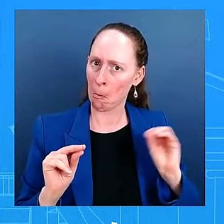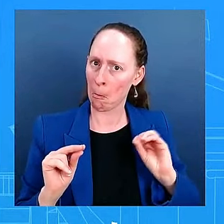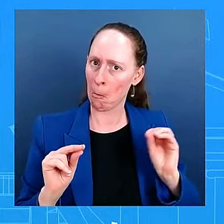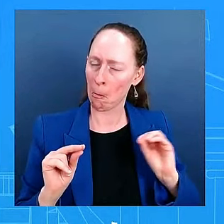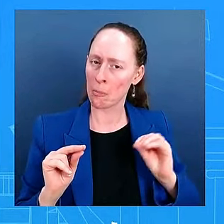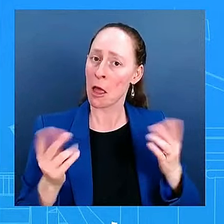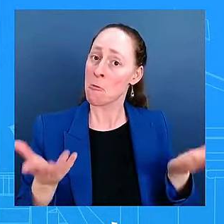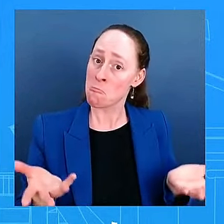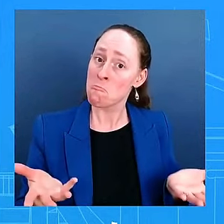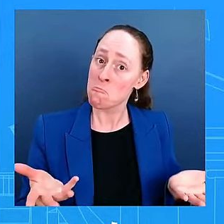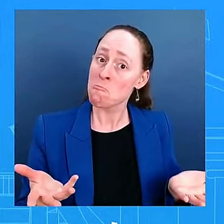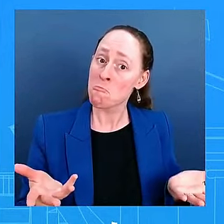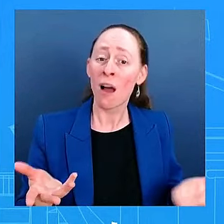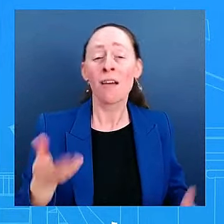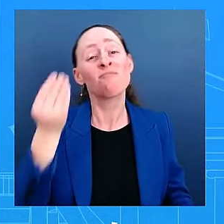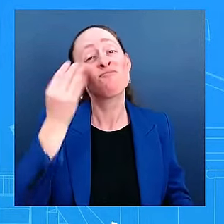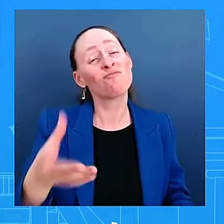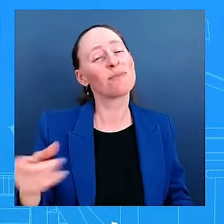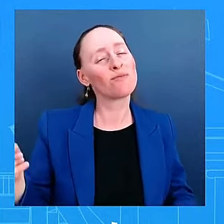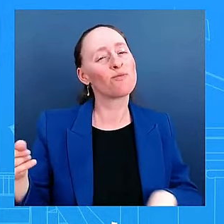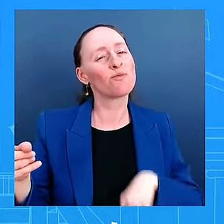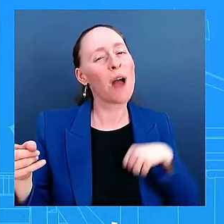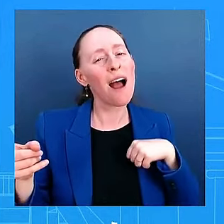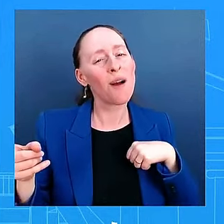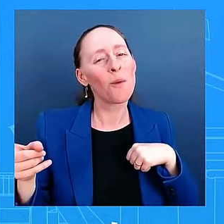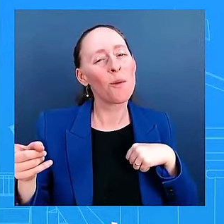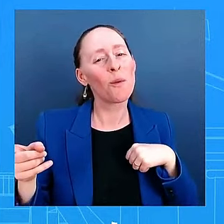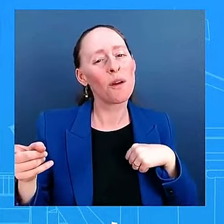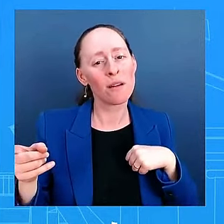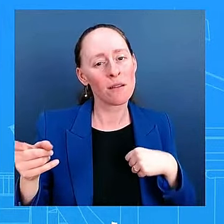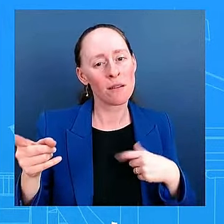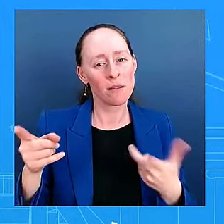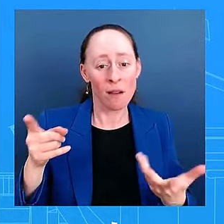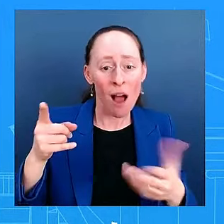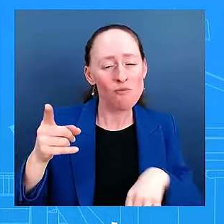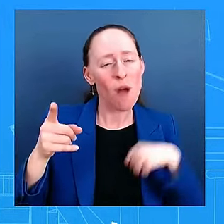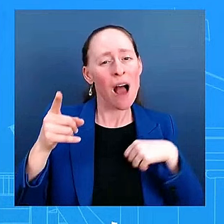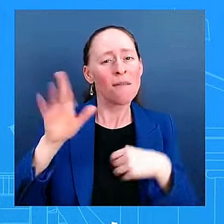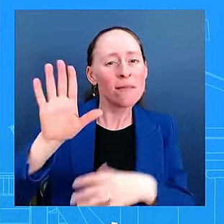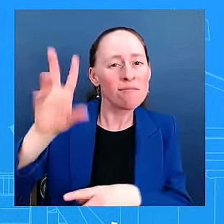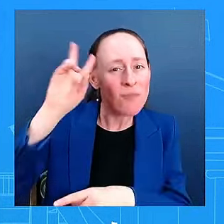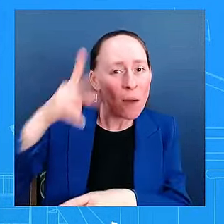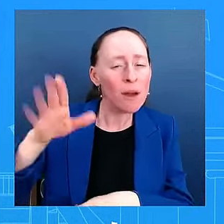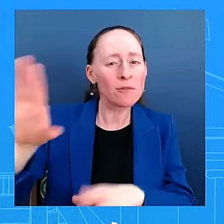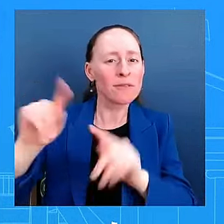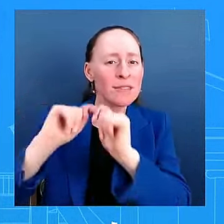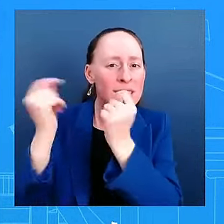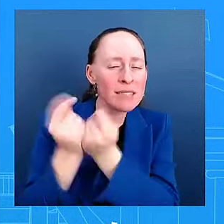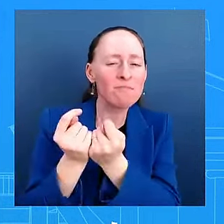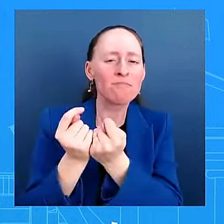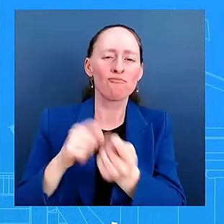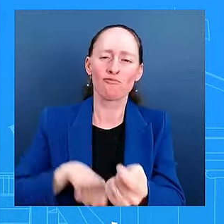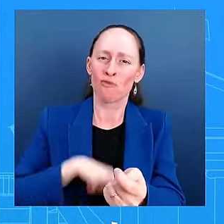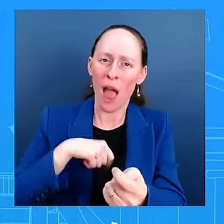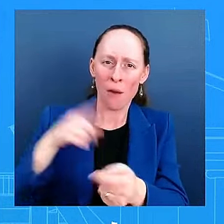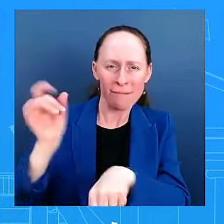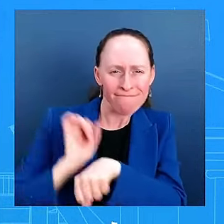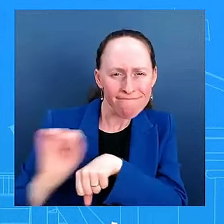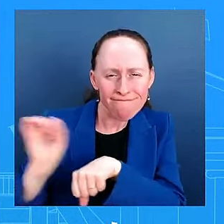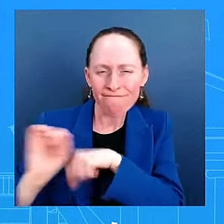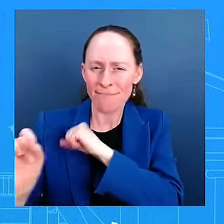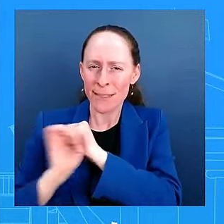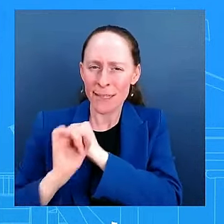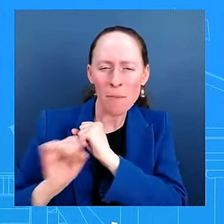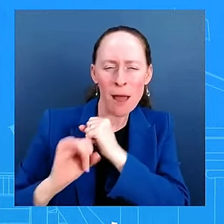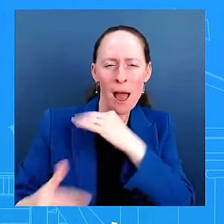the campaign that this vice president ran. Incredibly proud of her. And when he did decide to step aside,